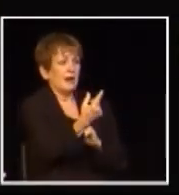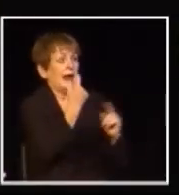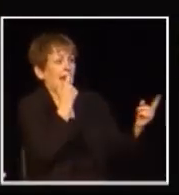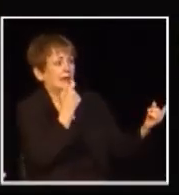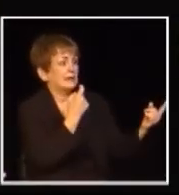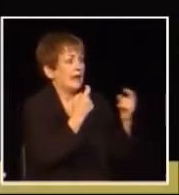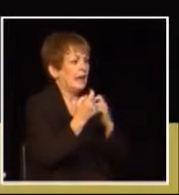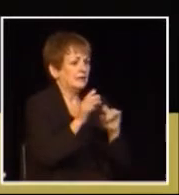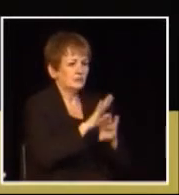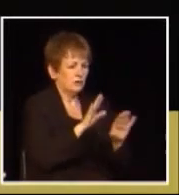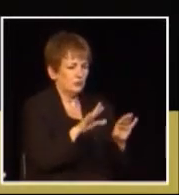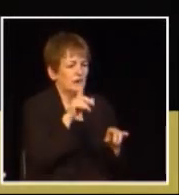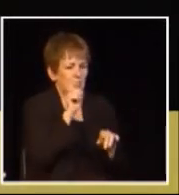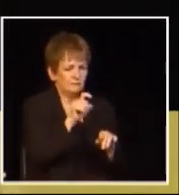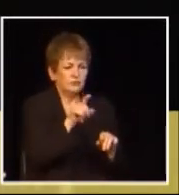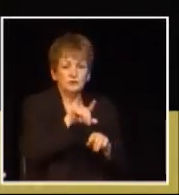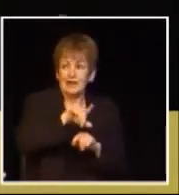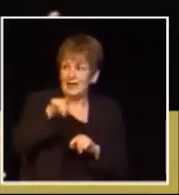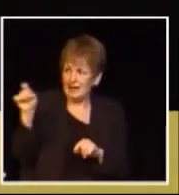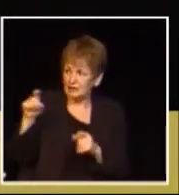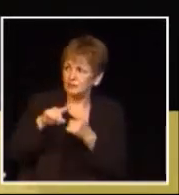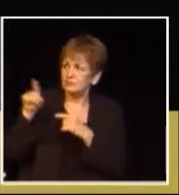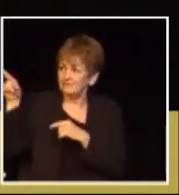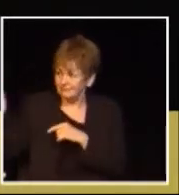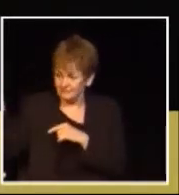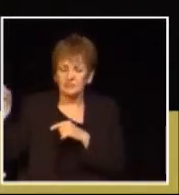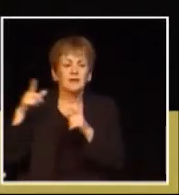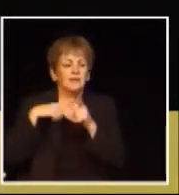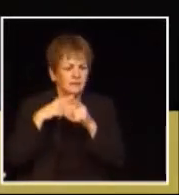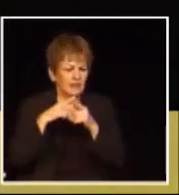ask a question yes you but you'll need a microphone